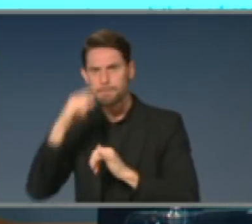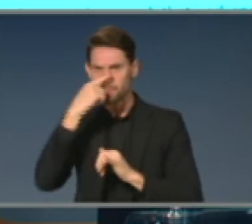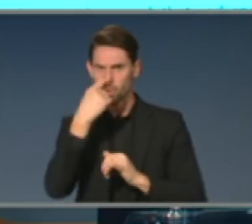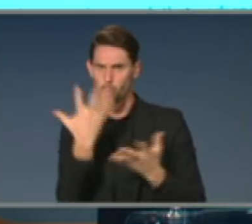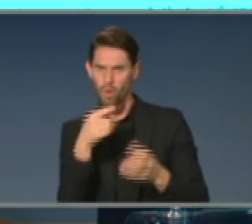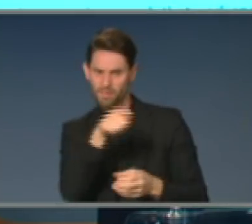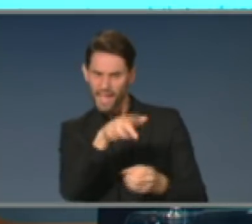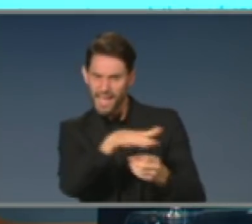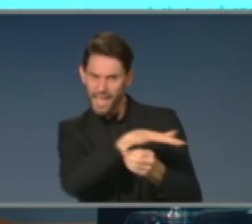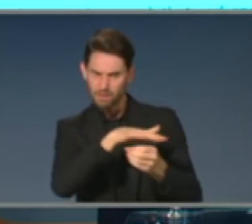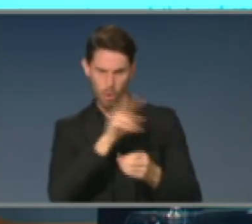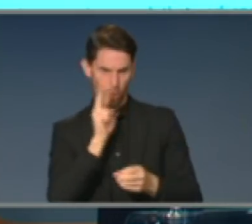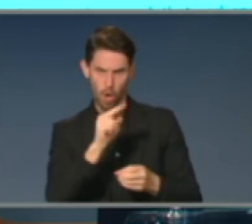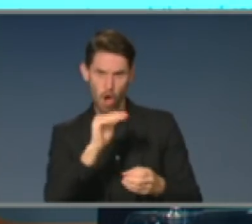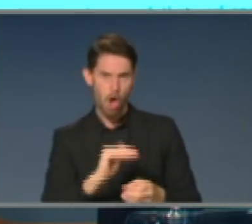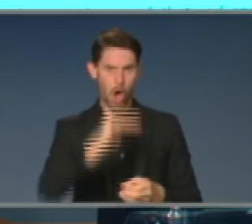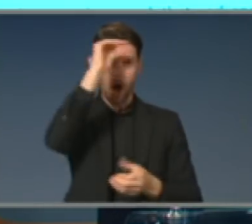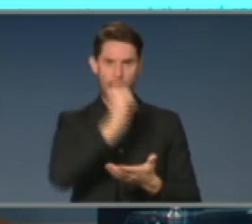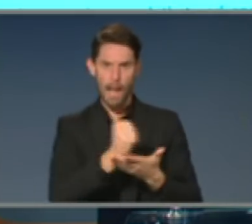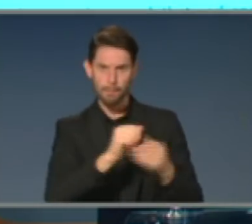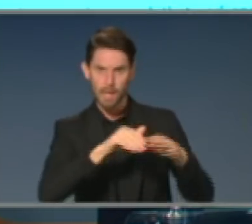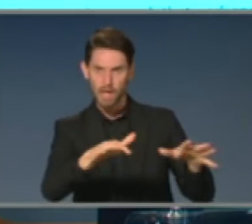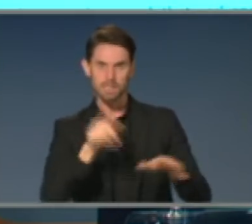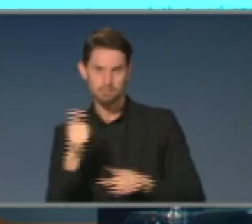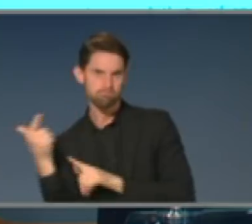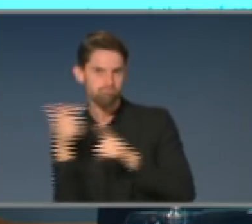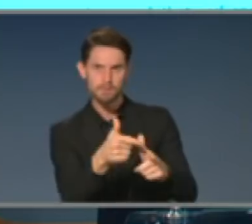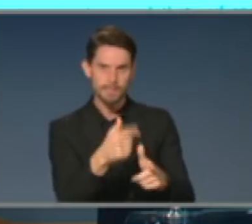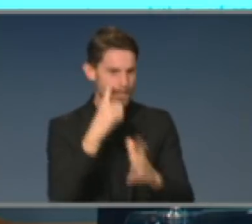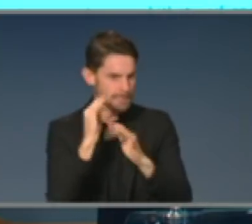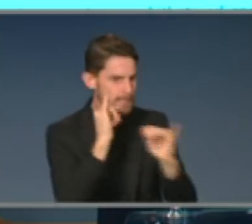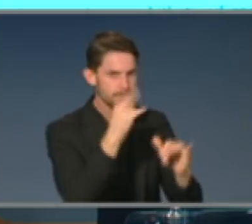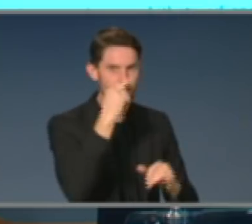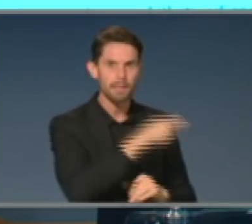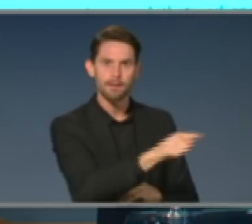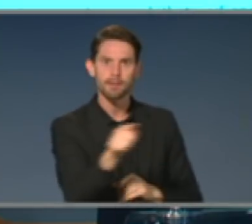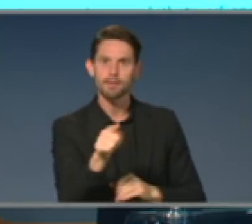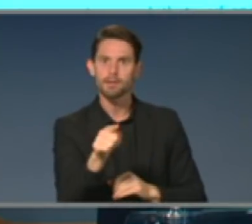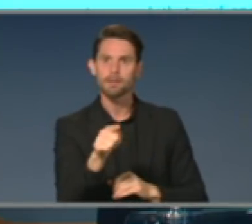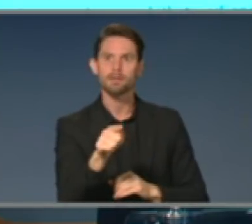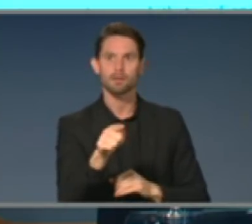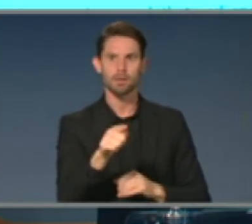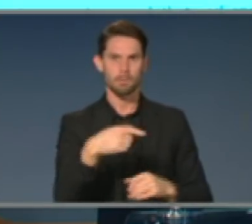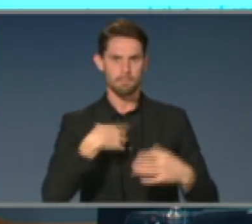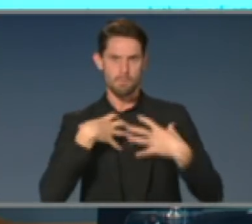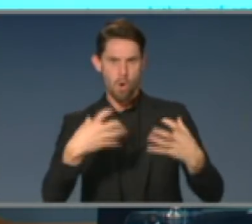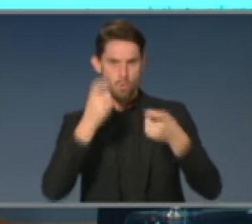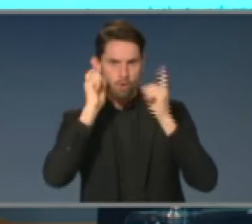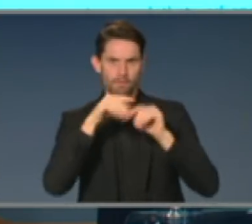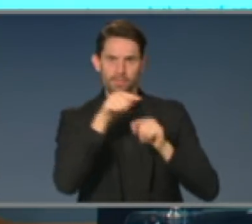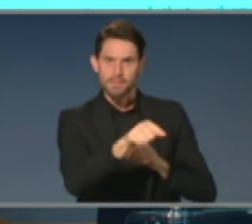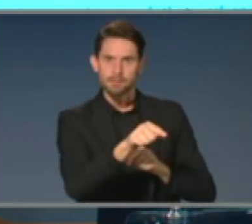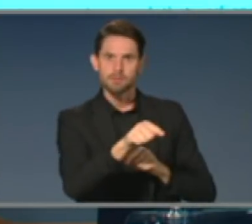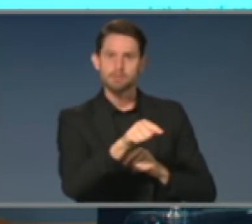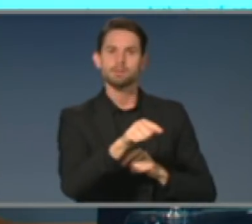concerned. And the early indications, as we've said, are positive, but we cannot be complacent. We must not